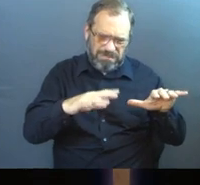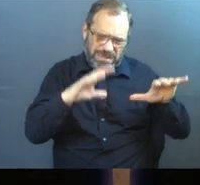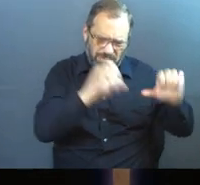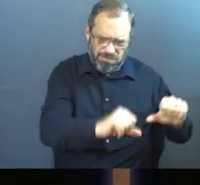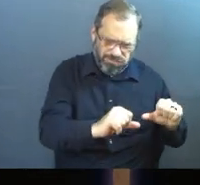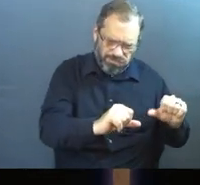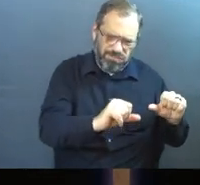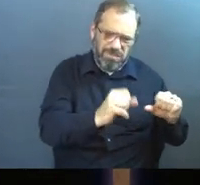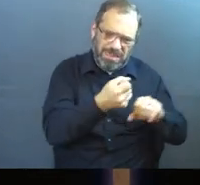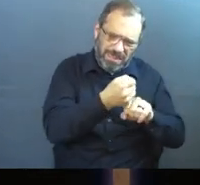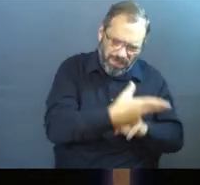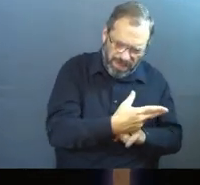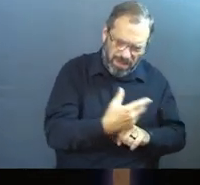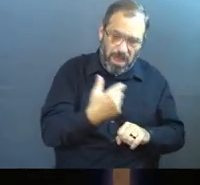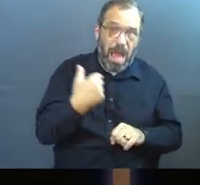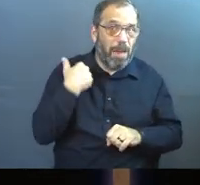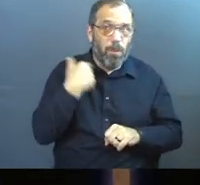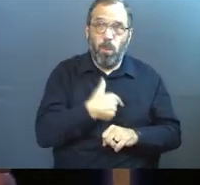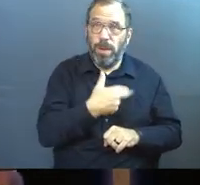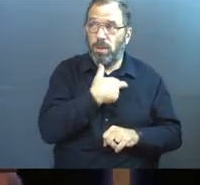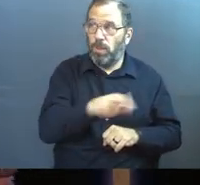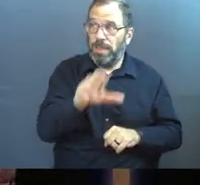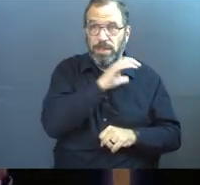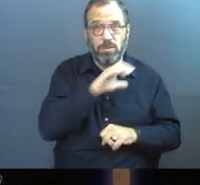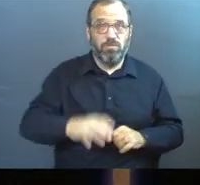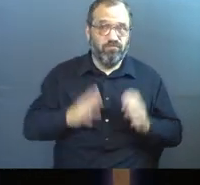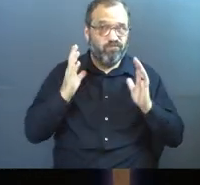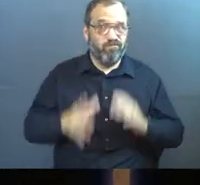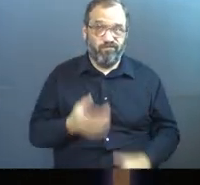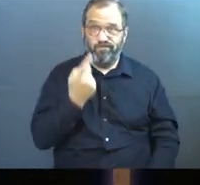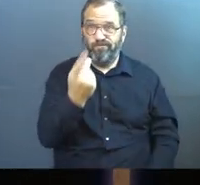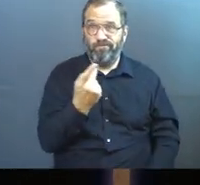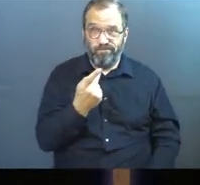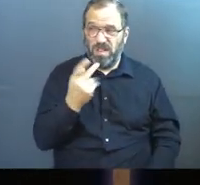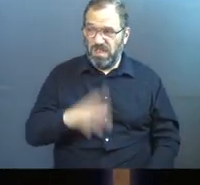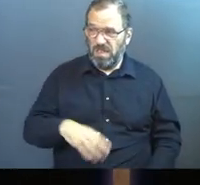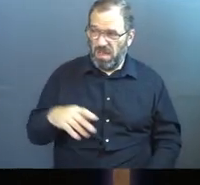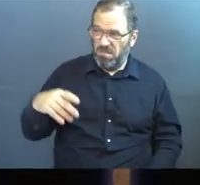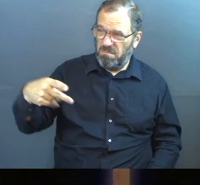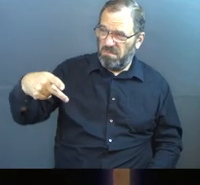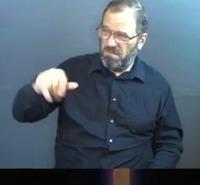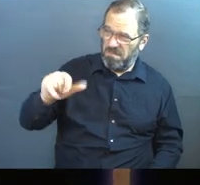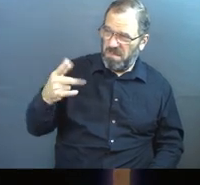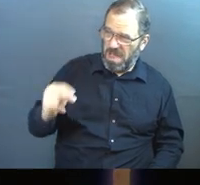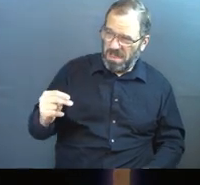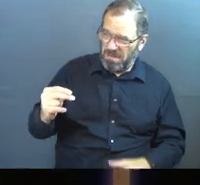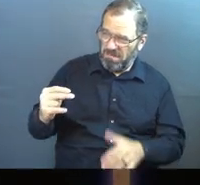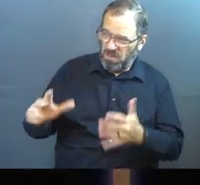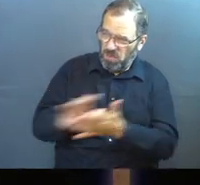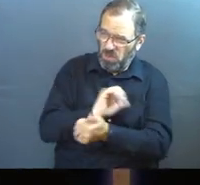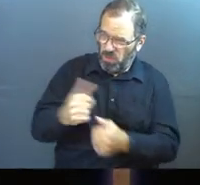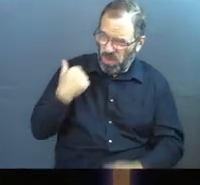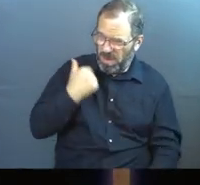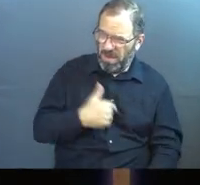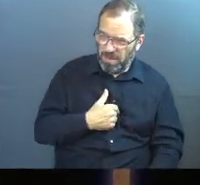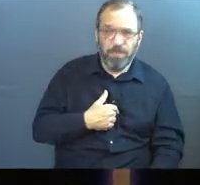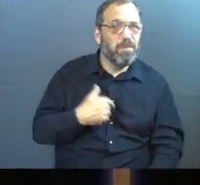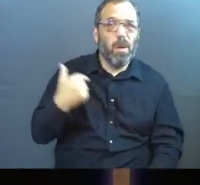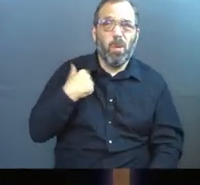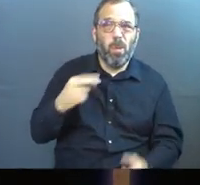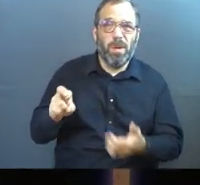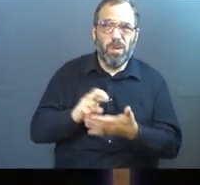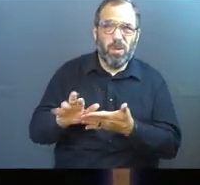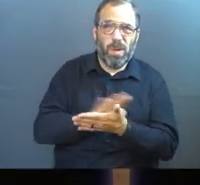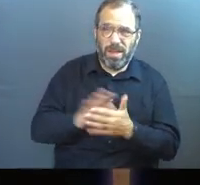chosen people? God, we're the religious Christians here. You're going to let some pagans come in and take us out? Because we're more